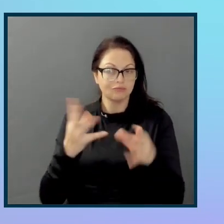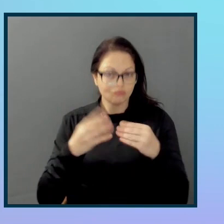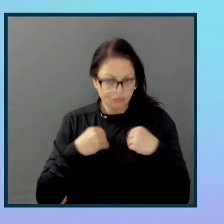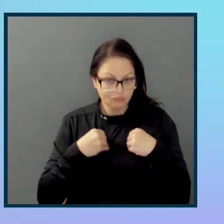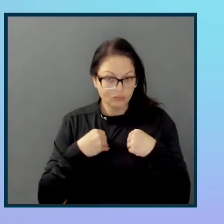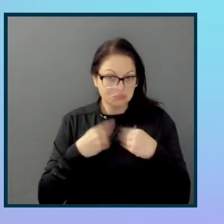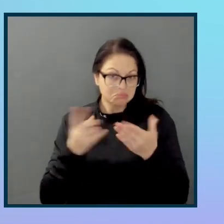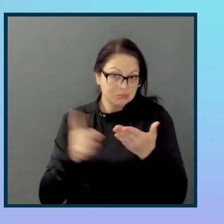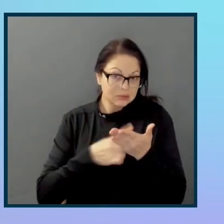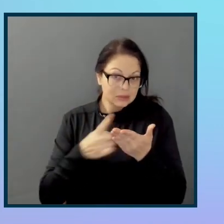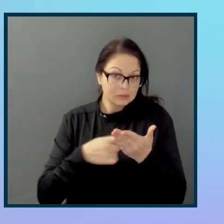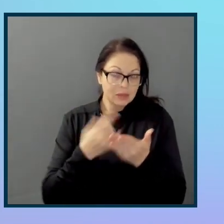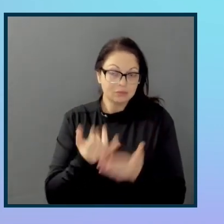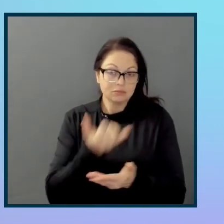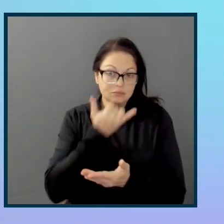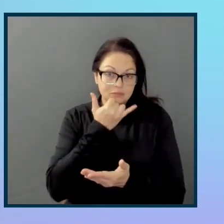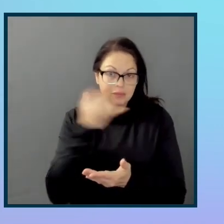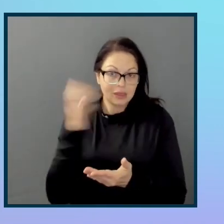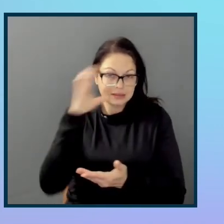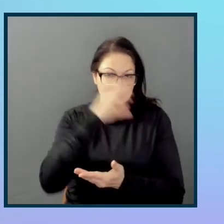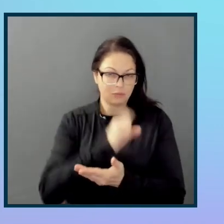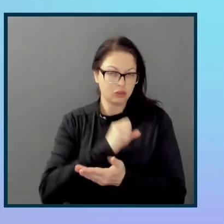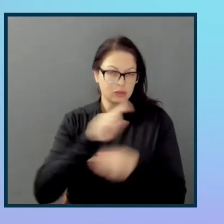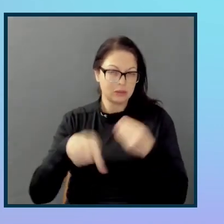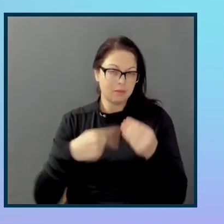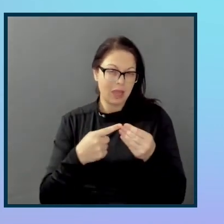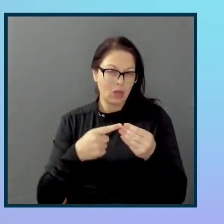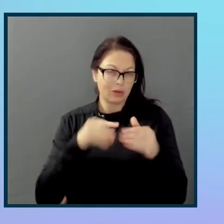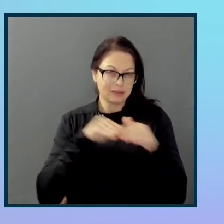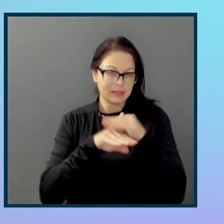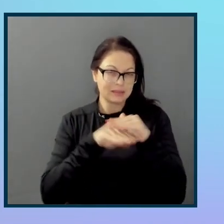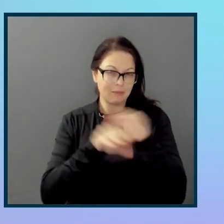to assumptions about how accessibility might work?